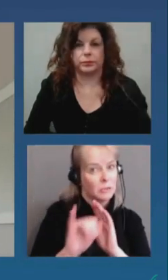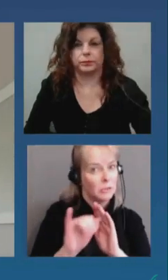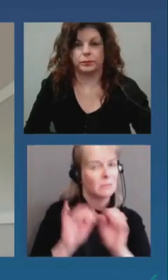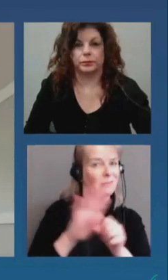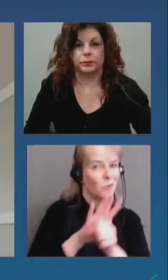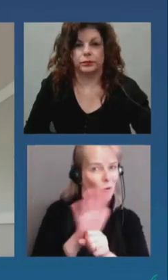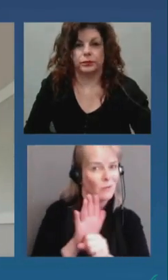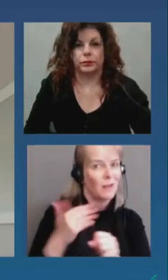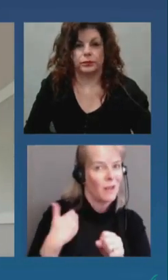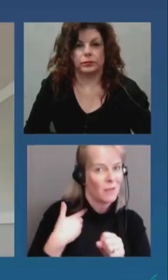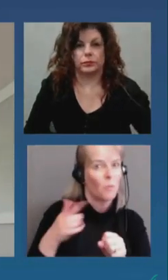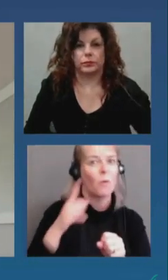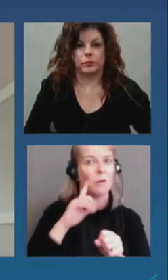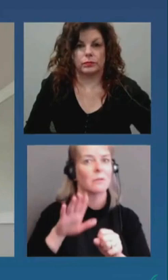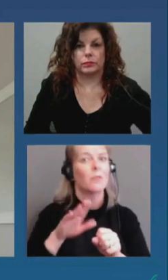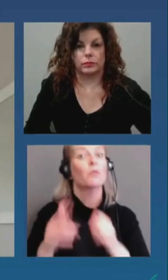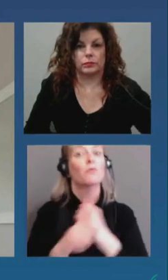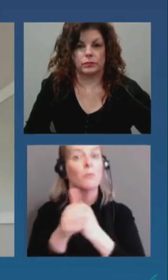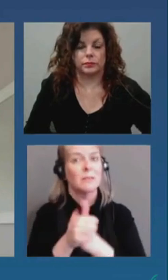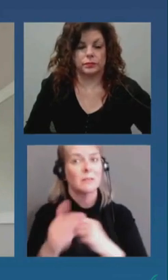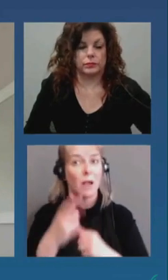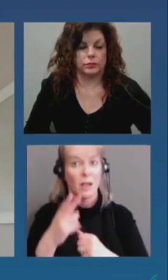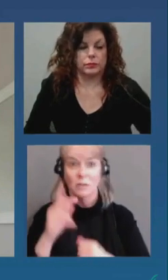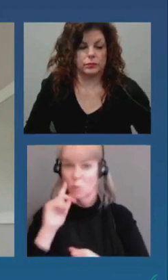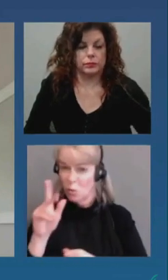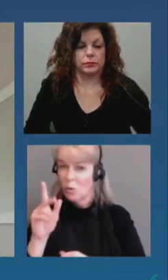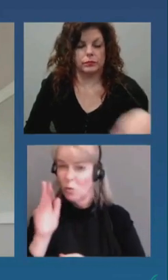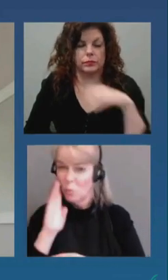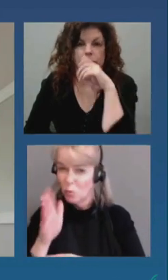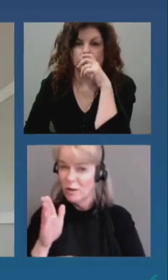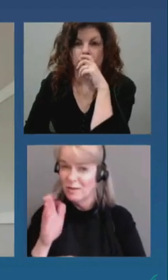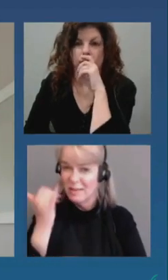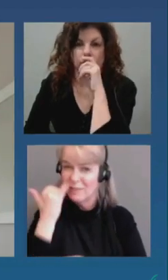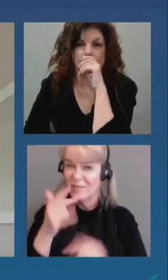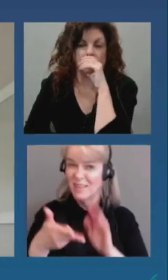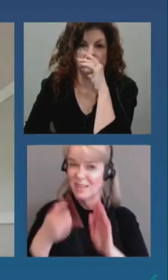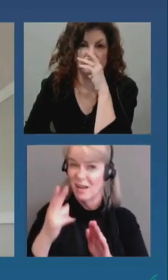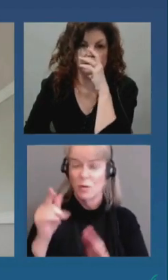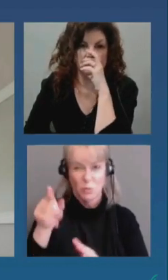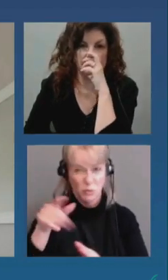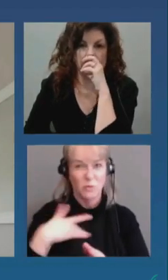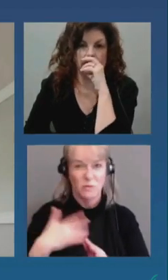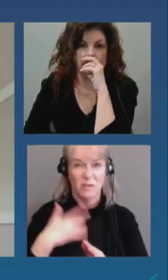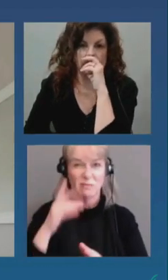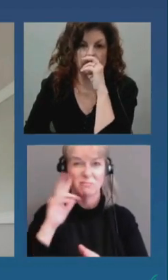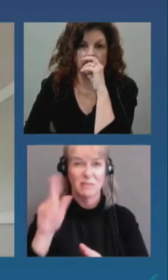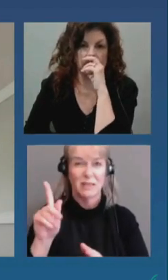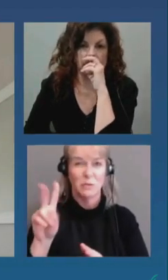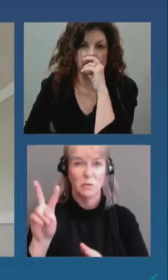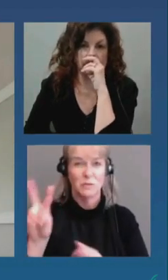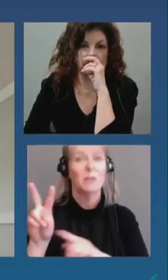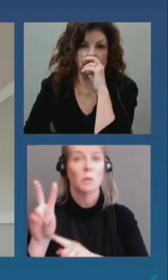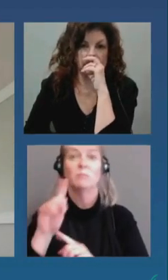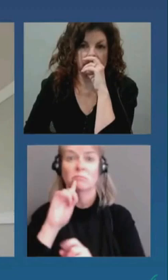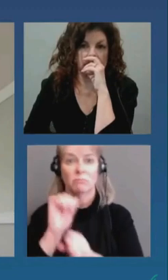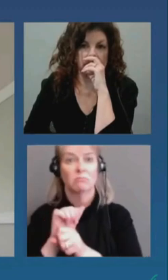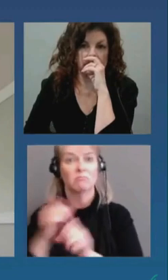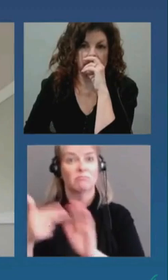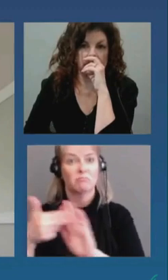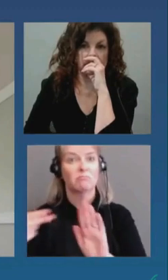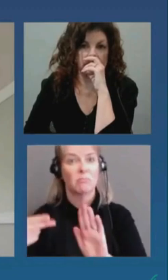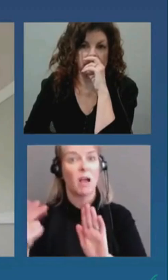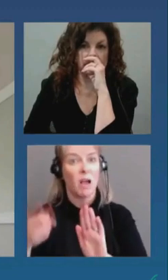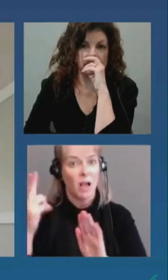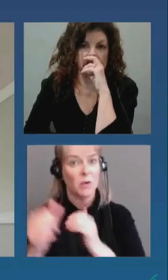K2V already be on your list or would it not have been on your list if you were doing it yourself? So as a large